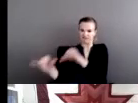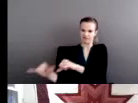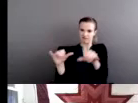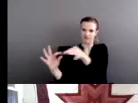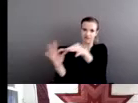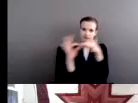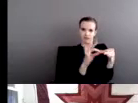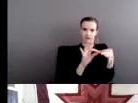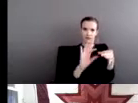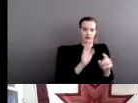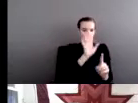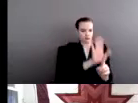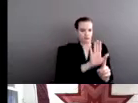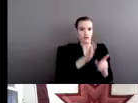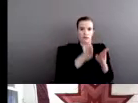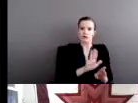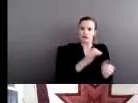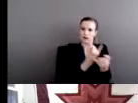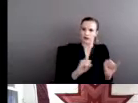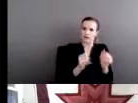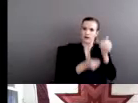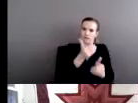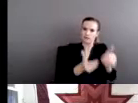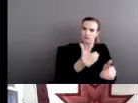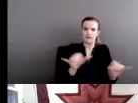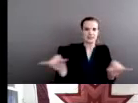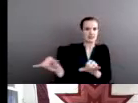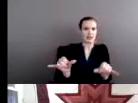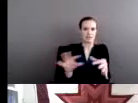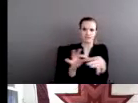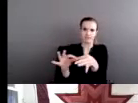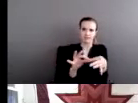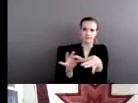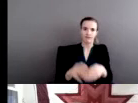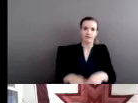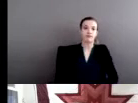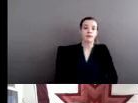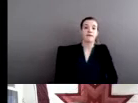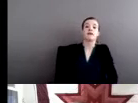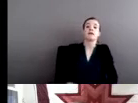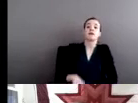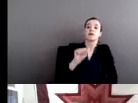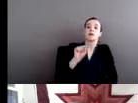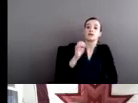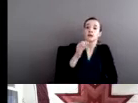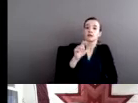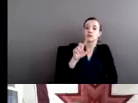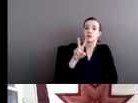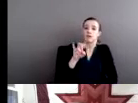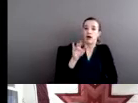I want to acknowledge that sexual violence is very much embedded in the history of the